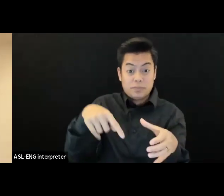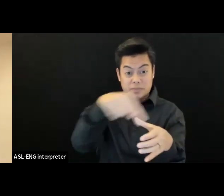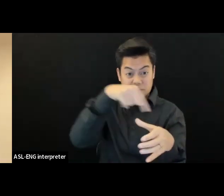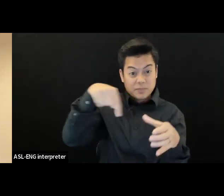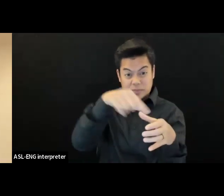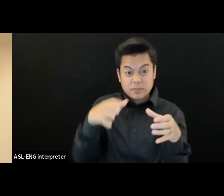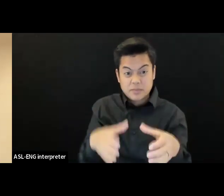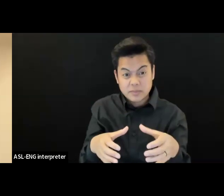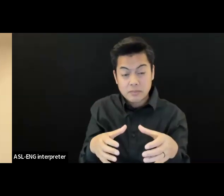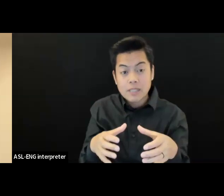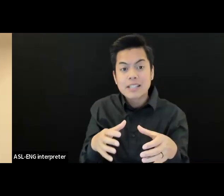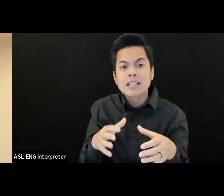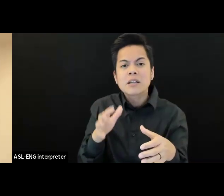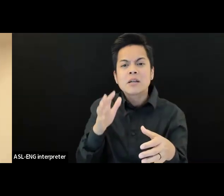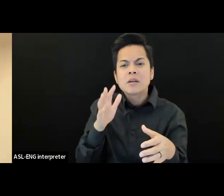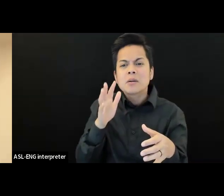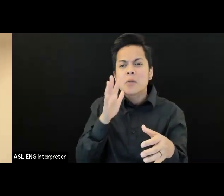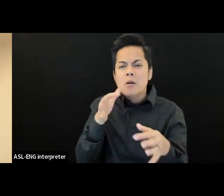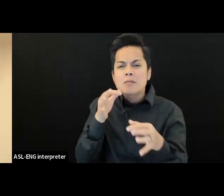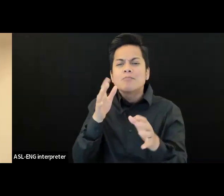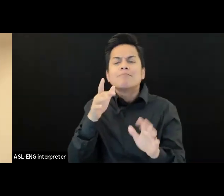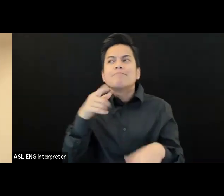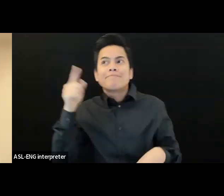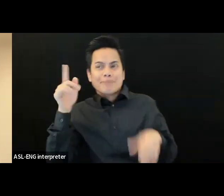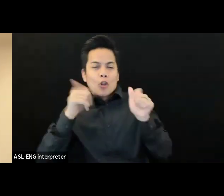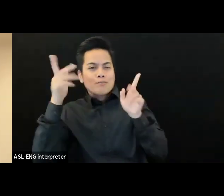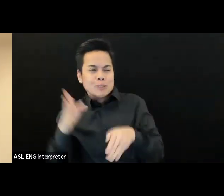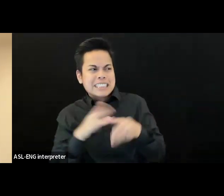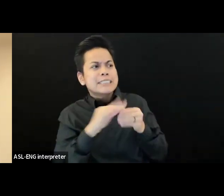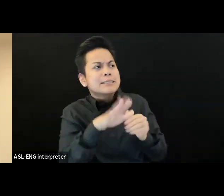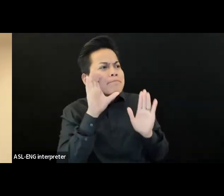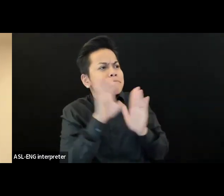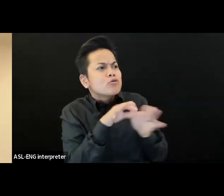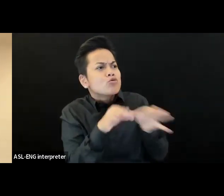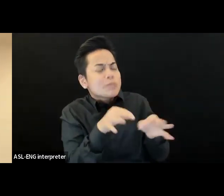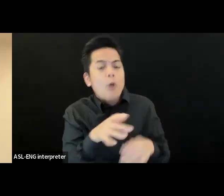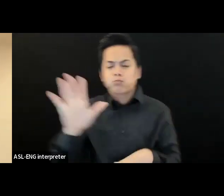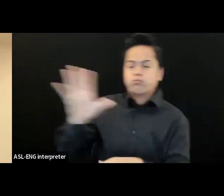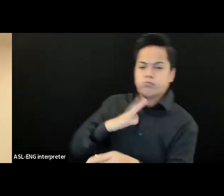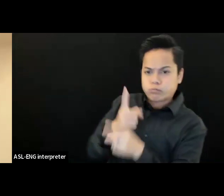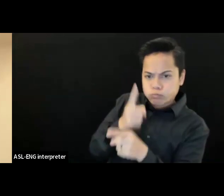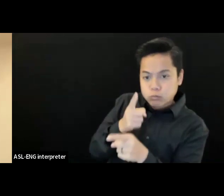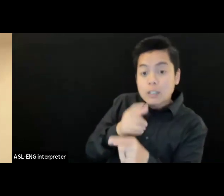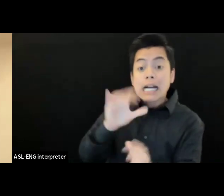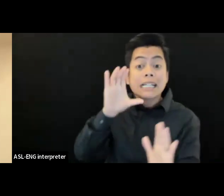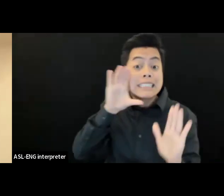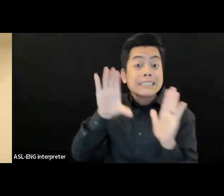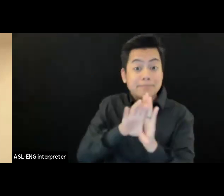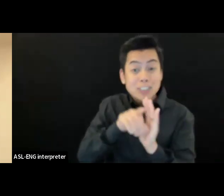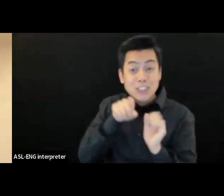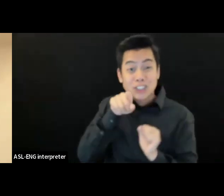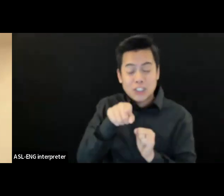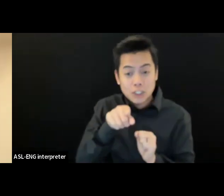And for the image that we have on this slide is of the three co-directors,